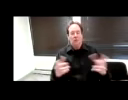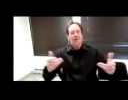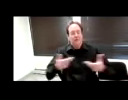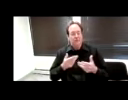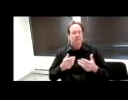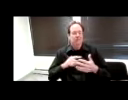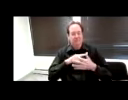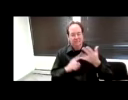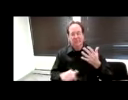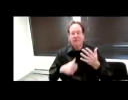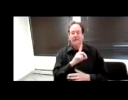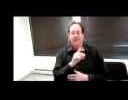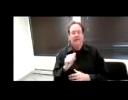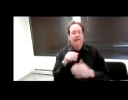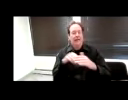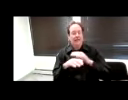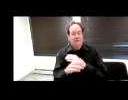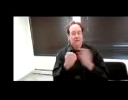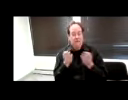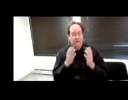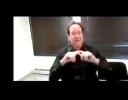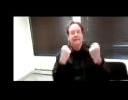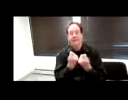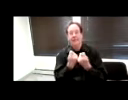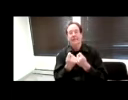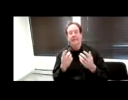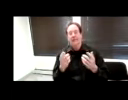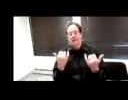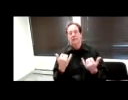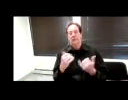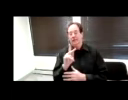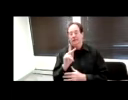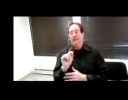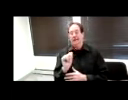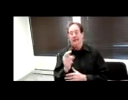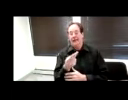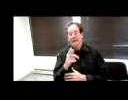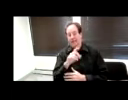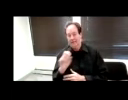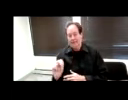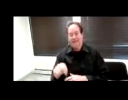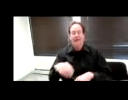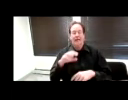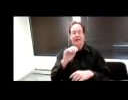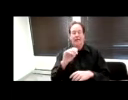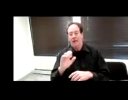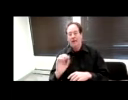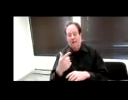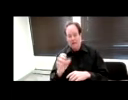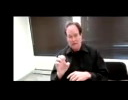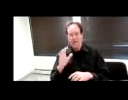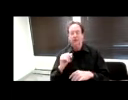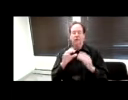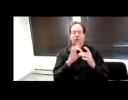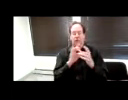Disability and Access Services team. Joining us today, we have Kathleen Monigal, the Associate Dean of Disability and Access Services,